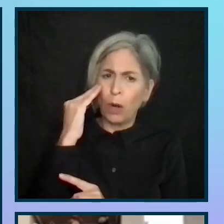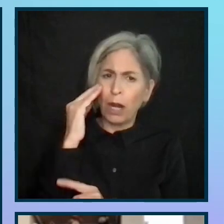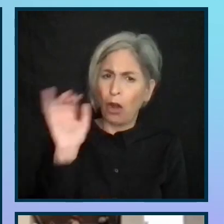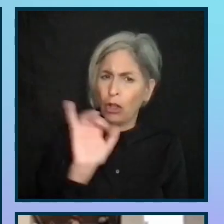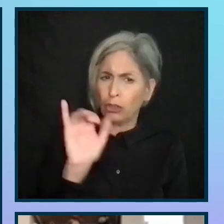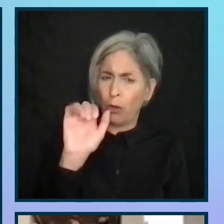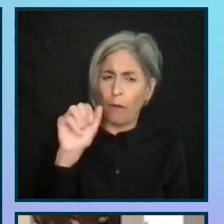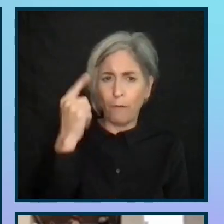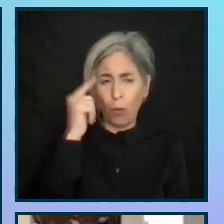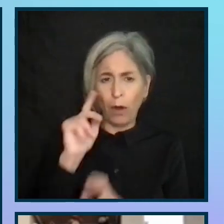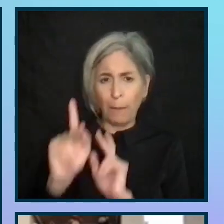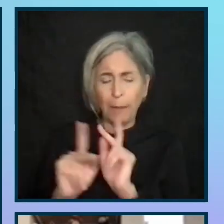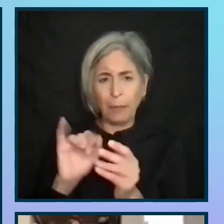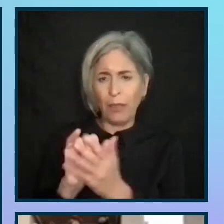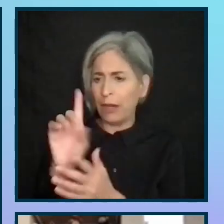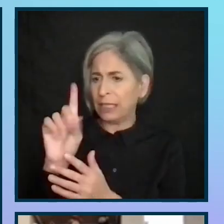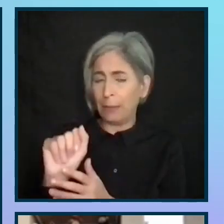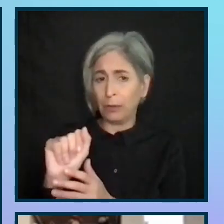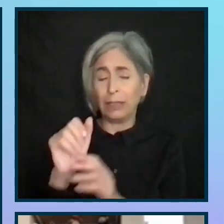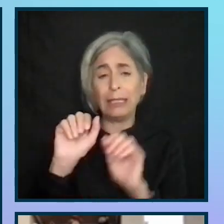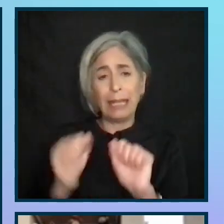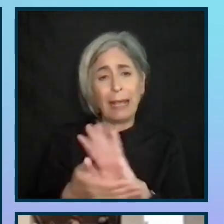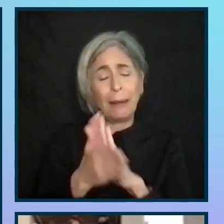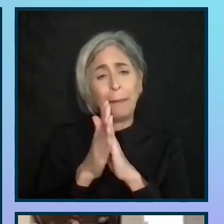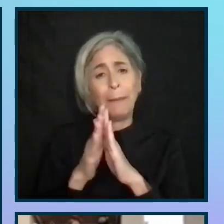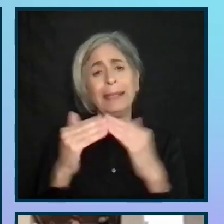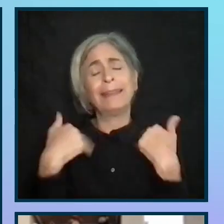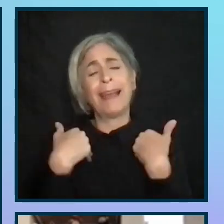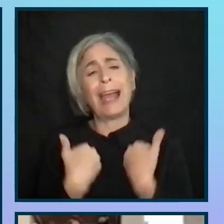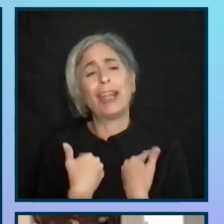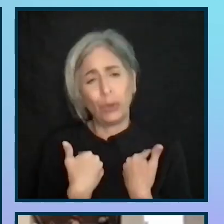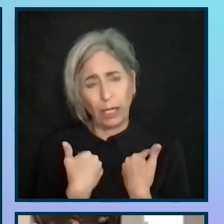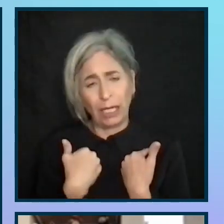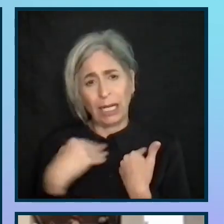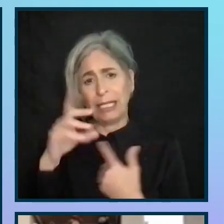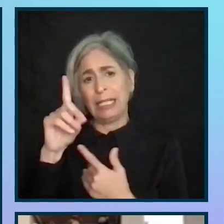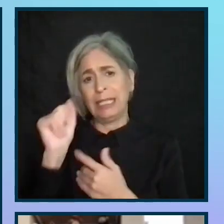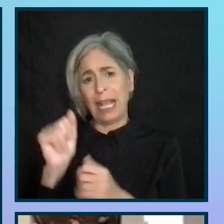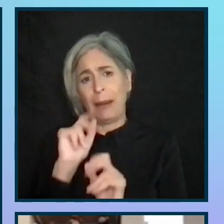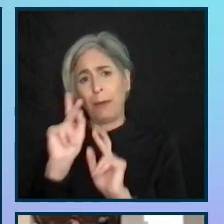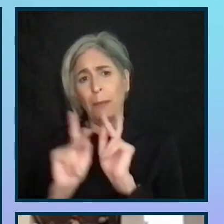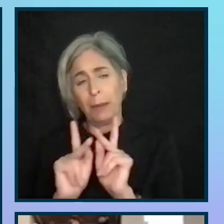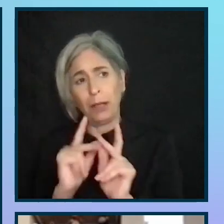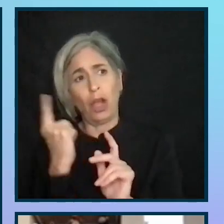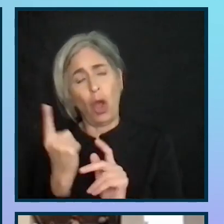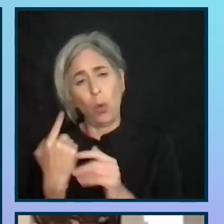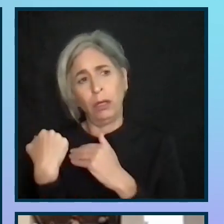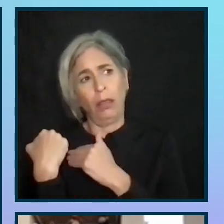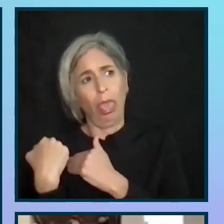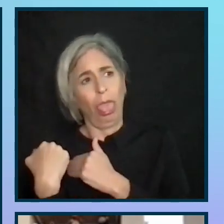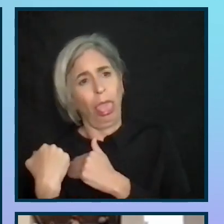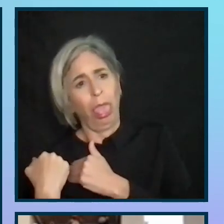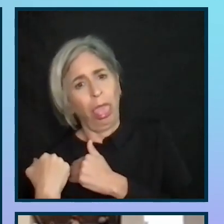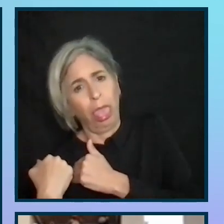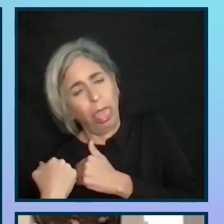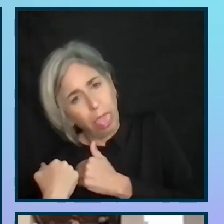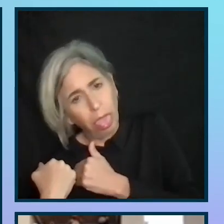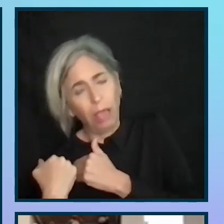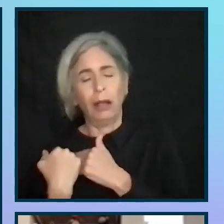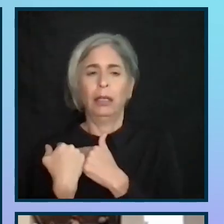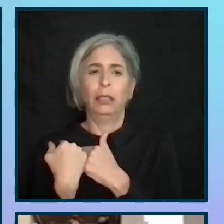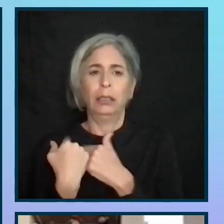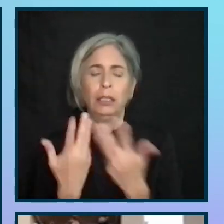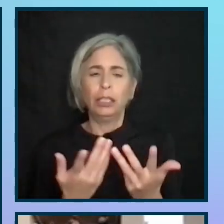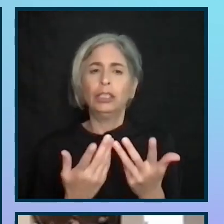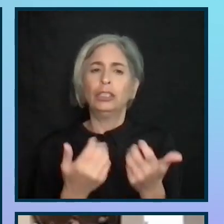It can be tiring as a disabled person, constantly on the lookout. Make sure that you're trying to get there first. Not